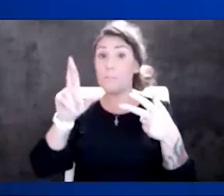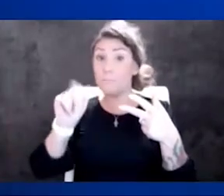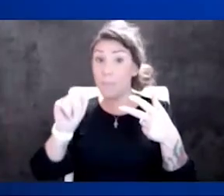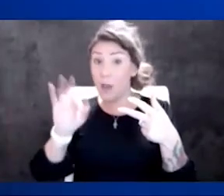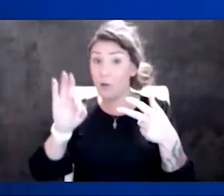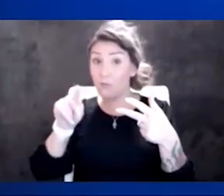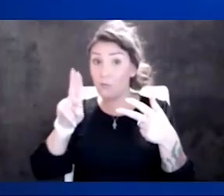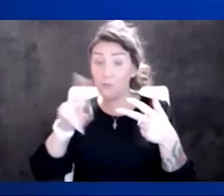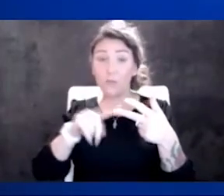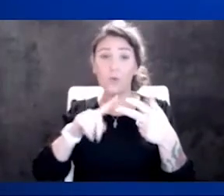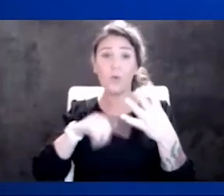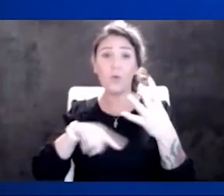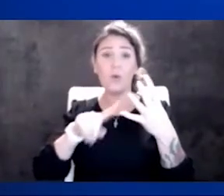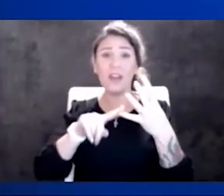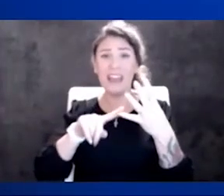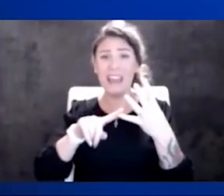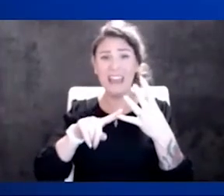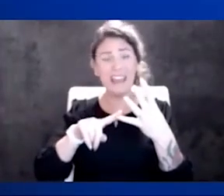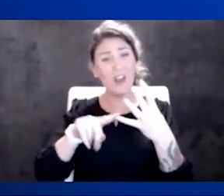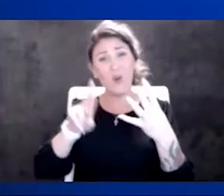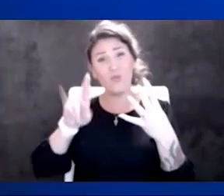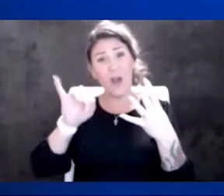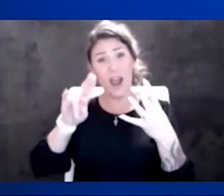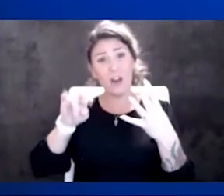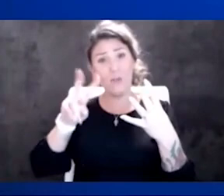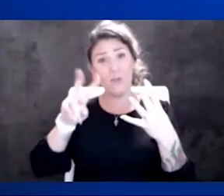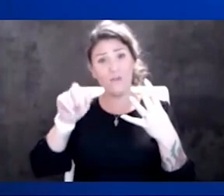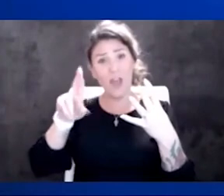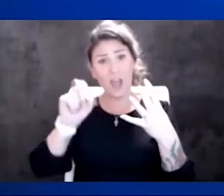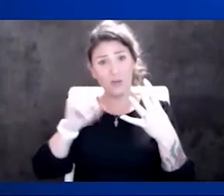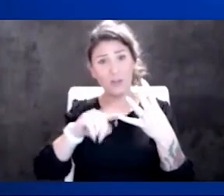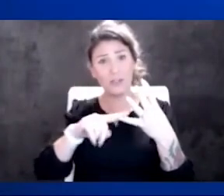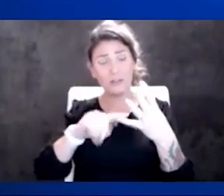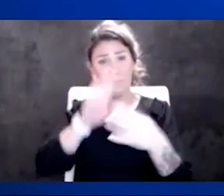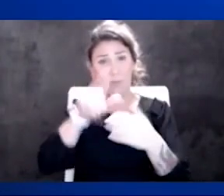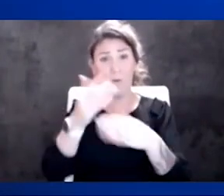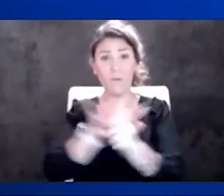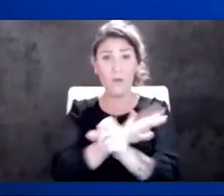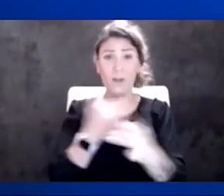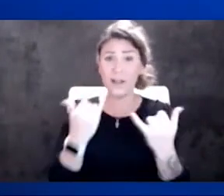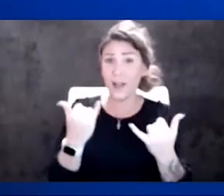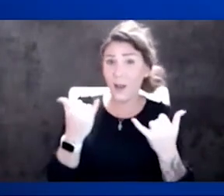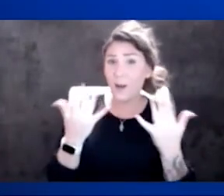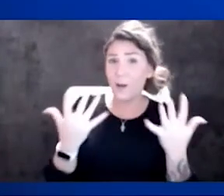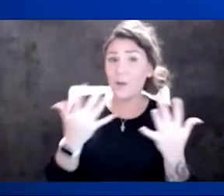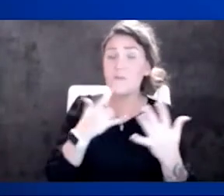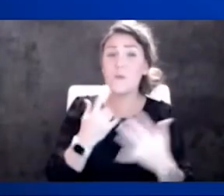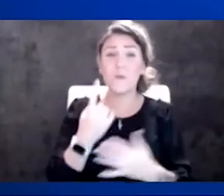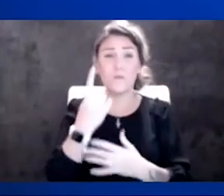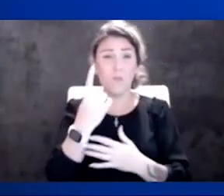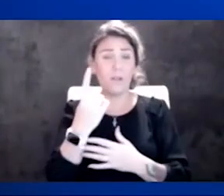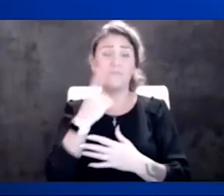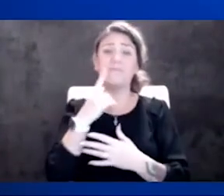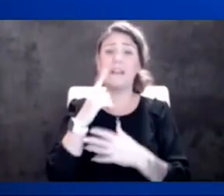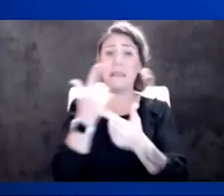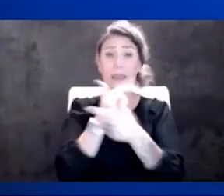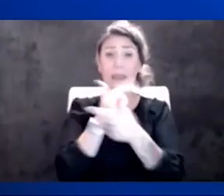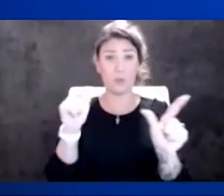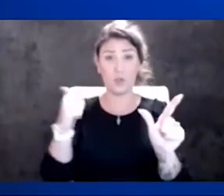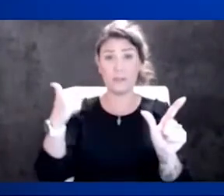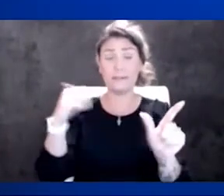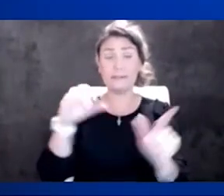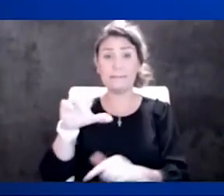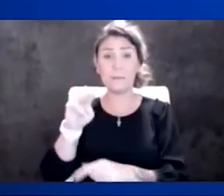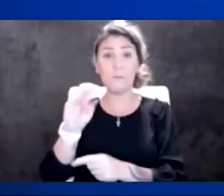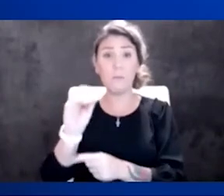rhinovirus. Hospitals are full. They're full, full, full. One of our folks up in Liberty, the chief medical officer, Regu Adiga, will be with us on